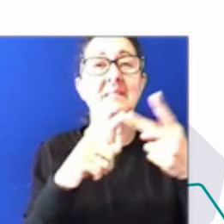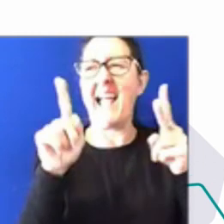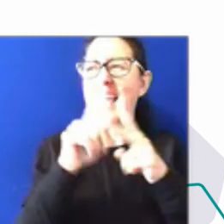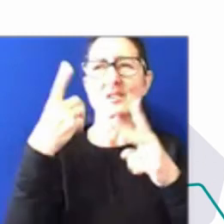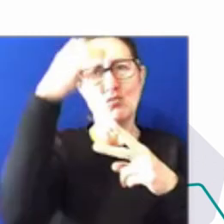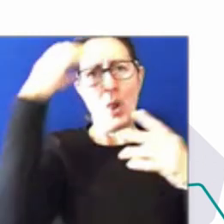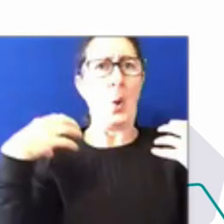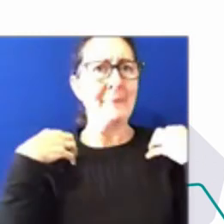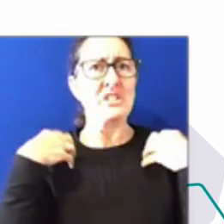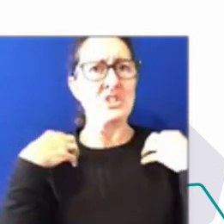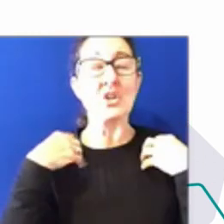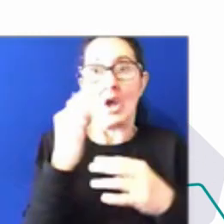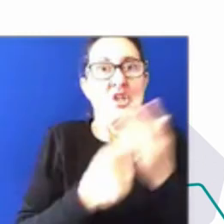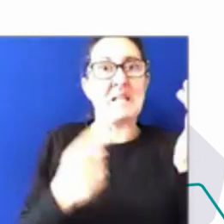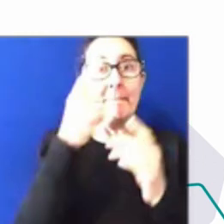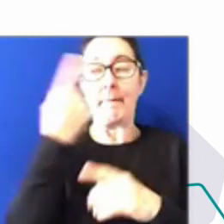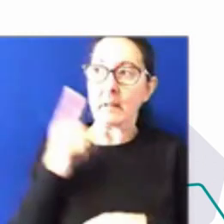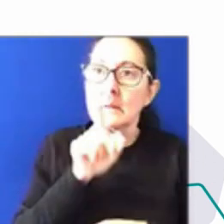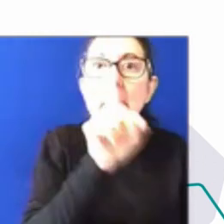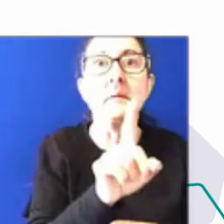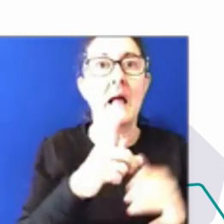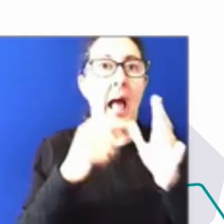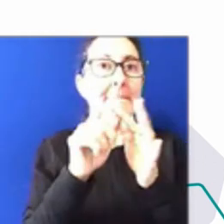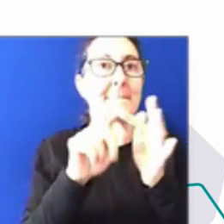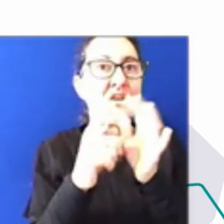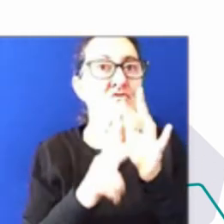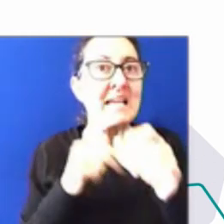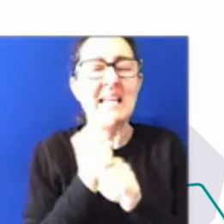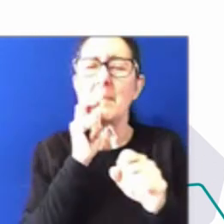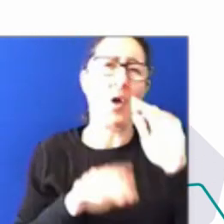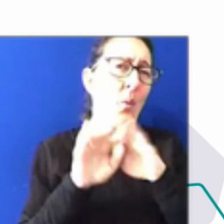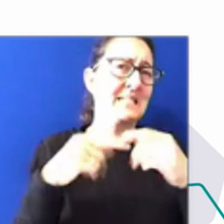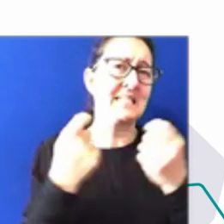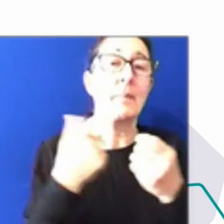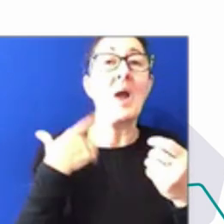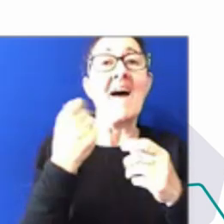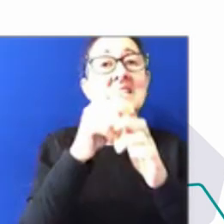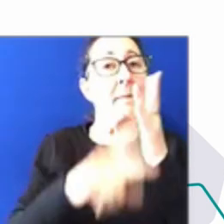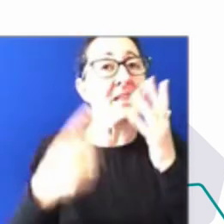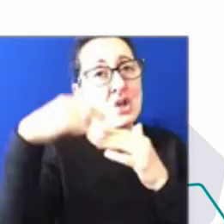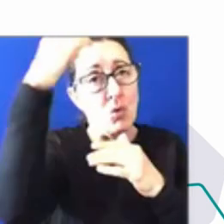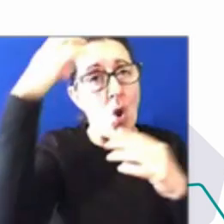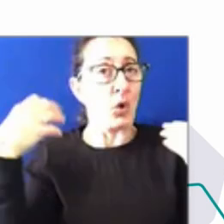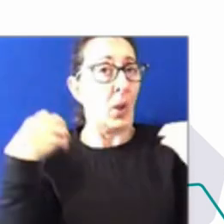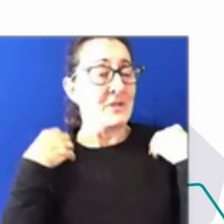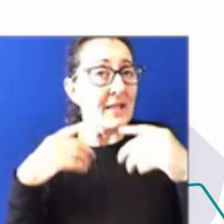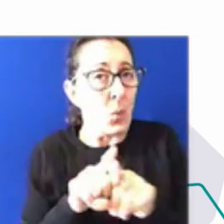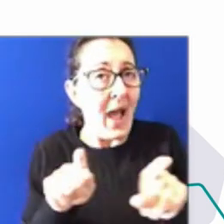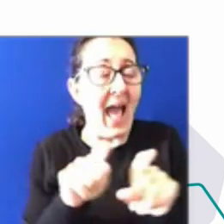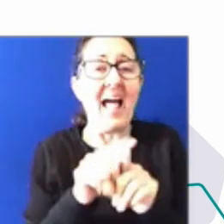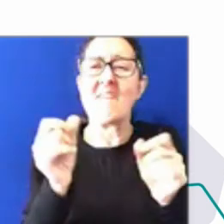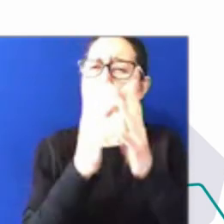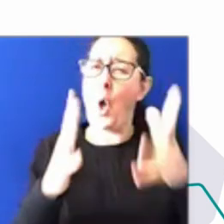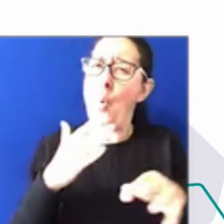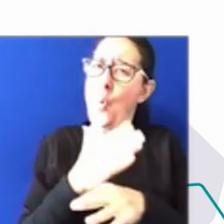individuals appearing, but entire teams. I know that we obviously have the Disability Royal Commission as well, and there is a lot of work that